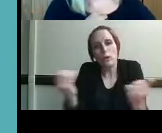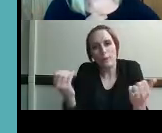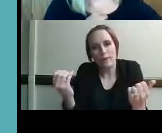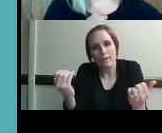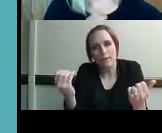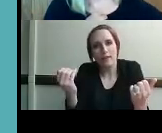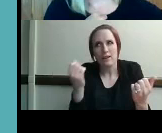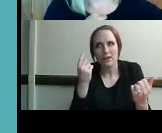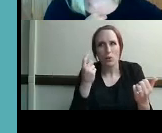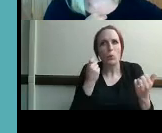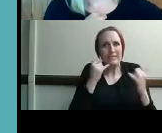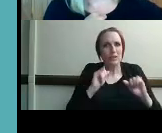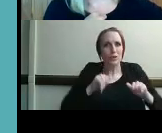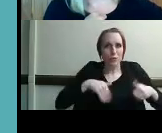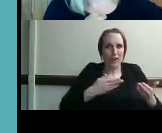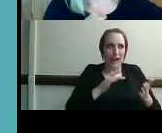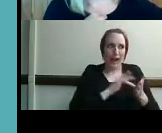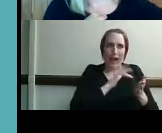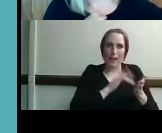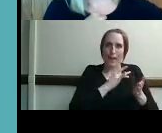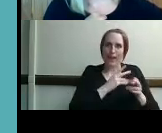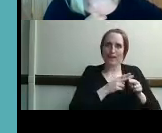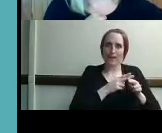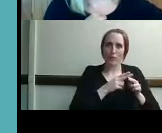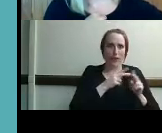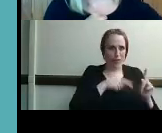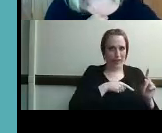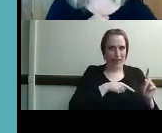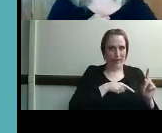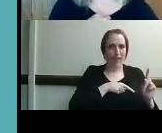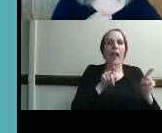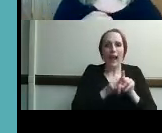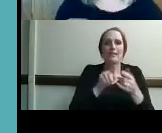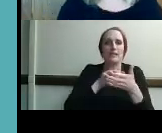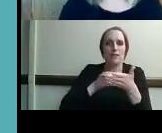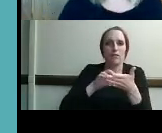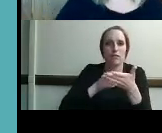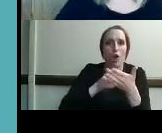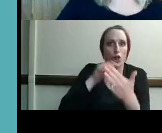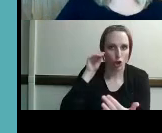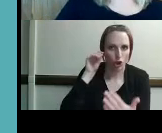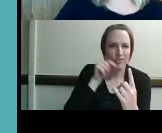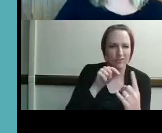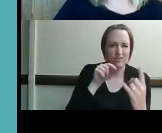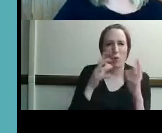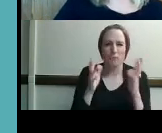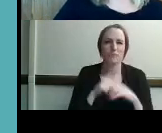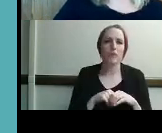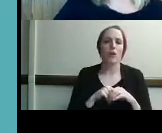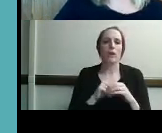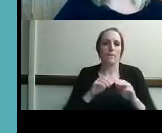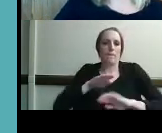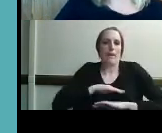visually because that worked for him while he learned braille and then joy remembered one additional